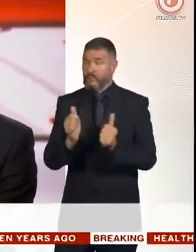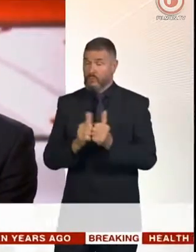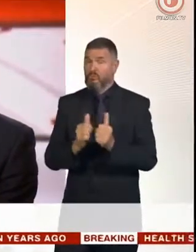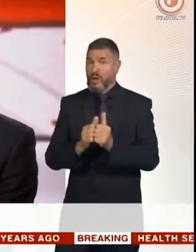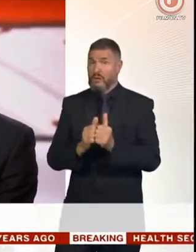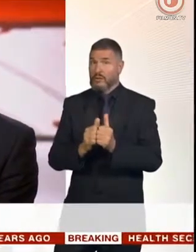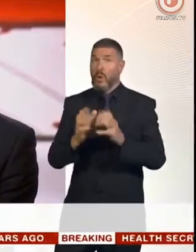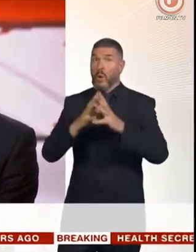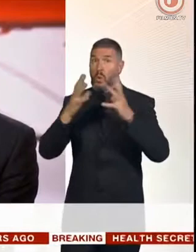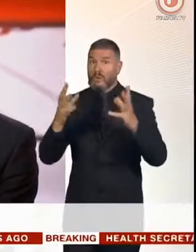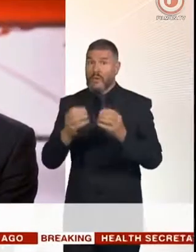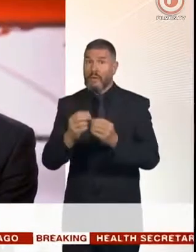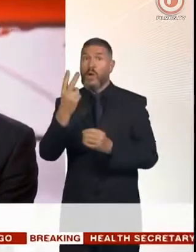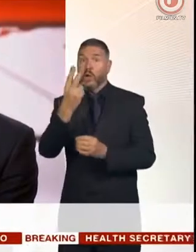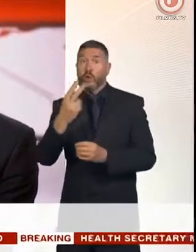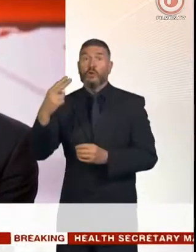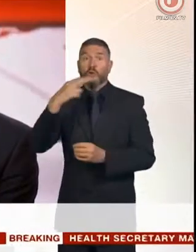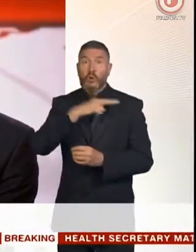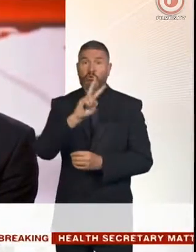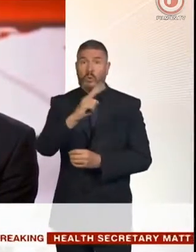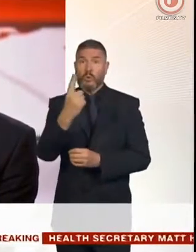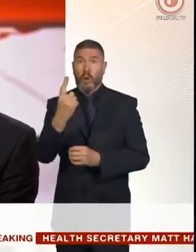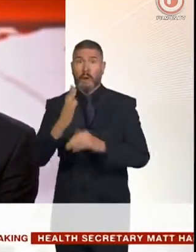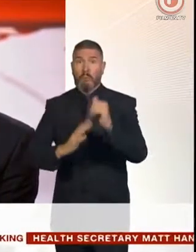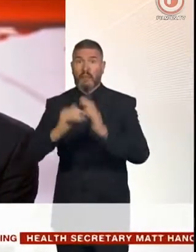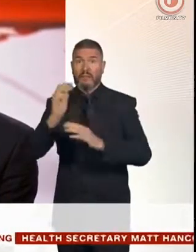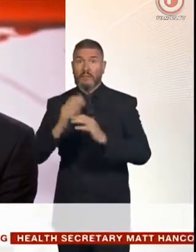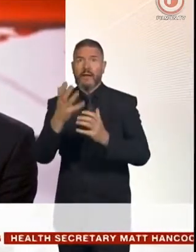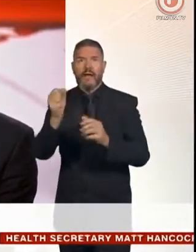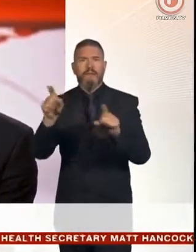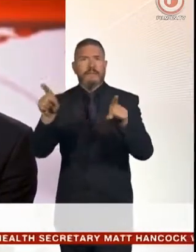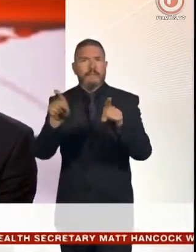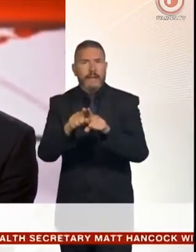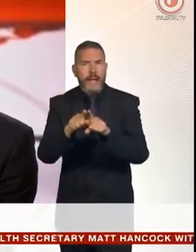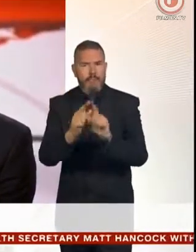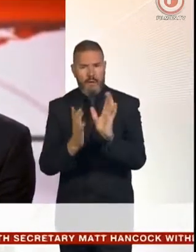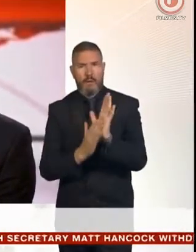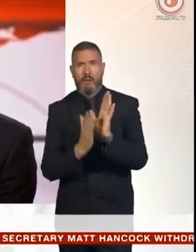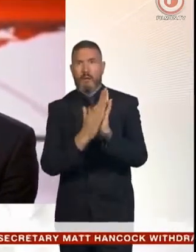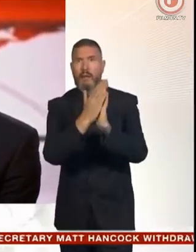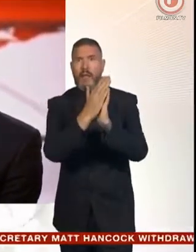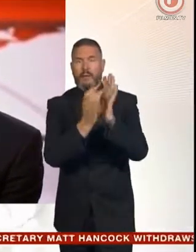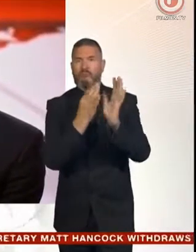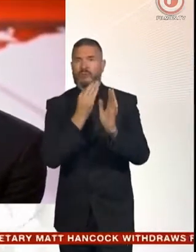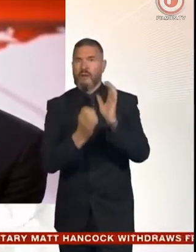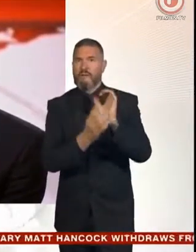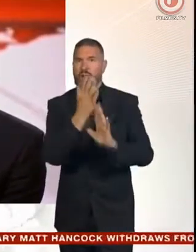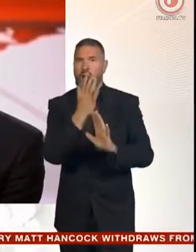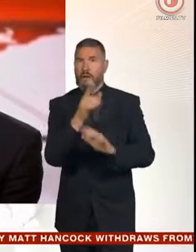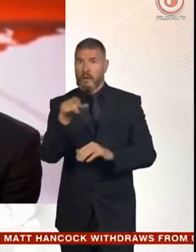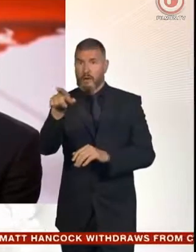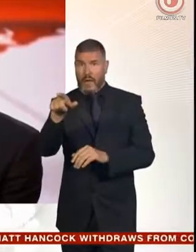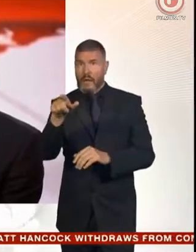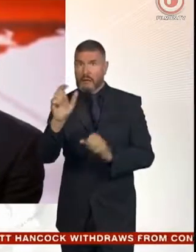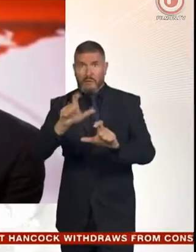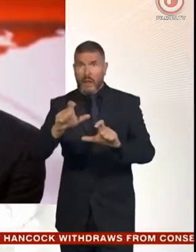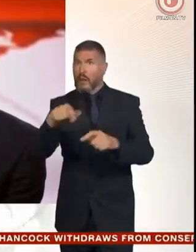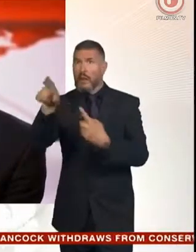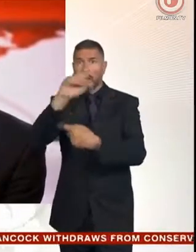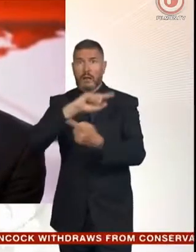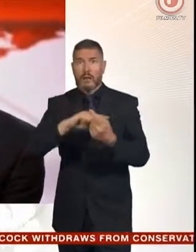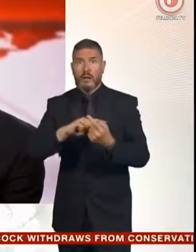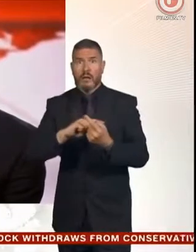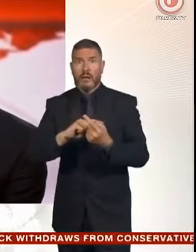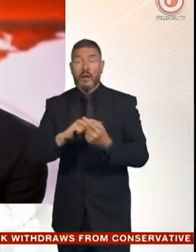221 buildings, which I think is a real issue. And people who live in these buildings are having to pay for, for example, a waking